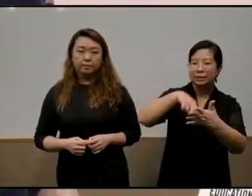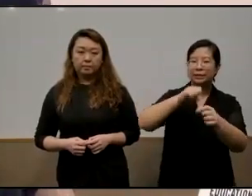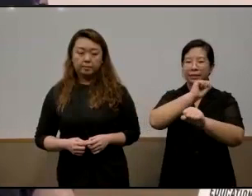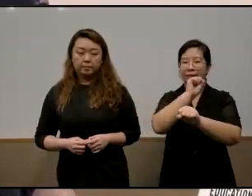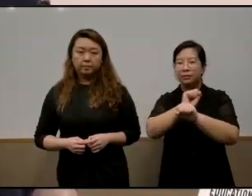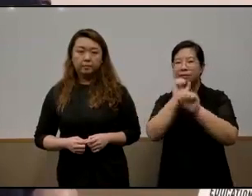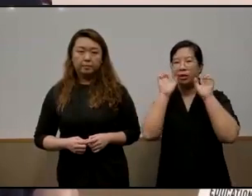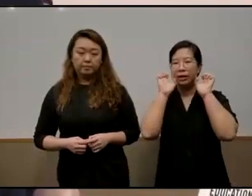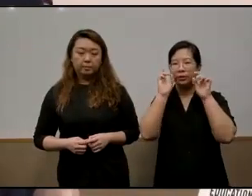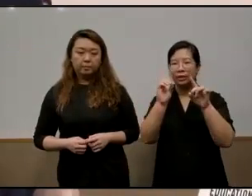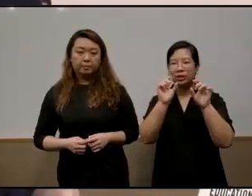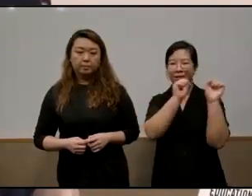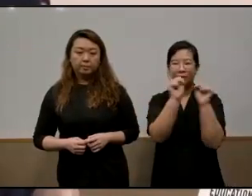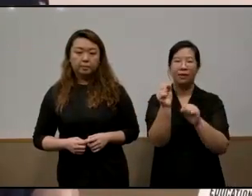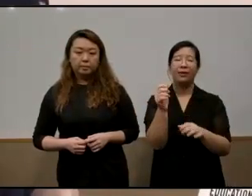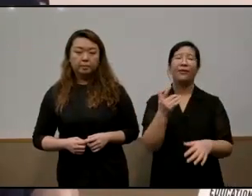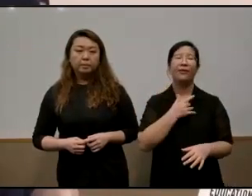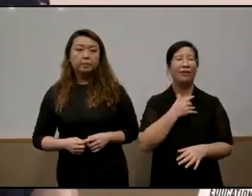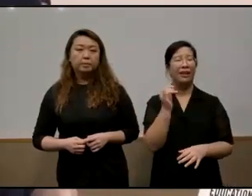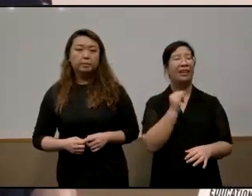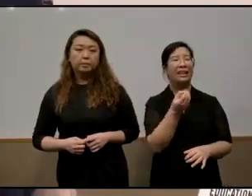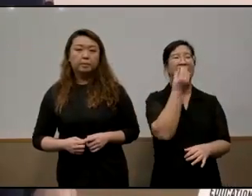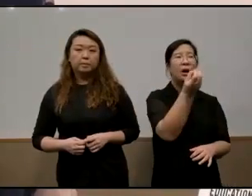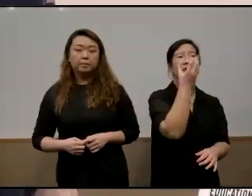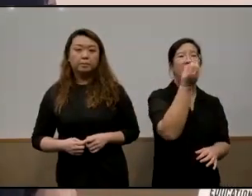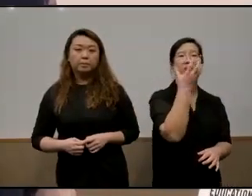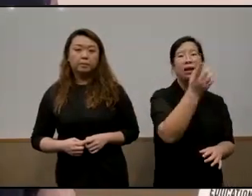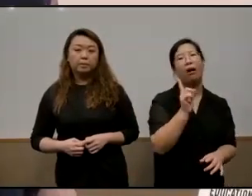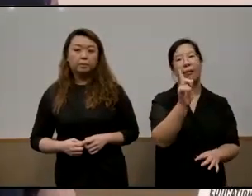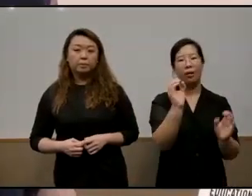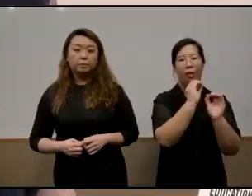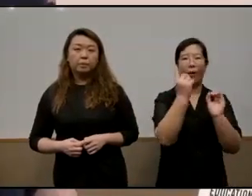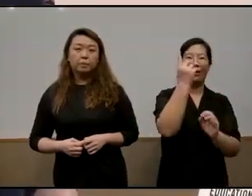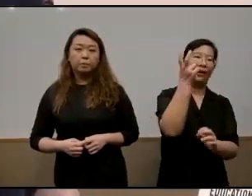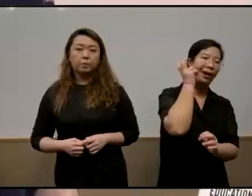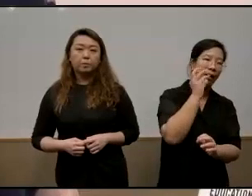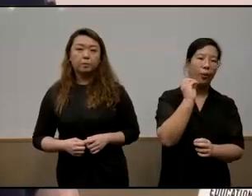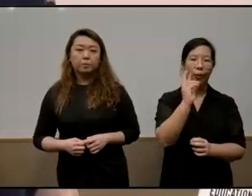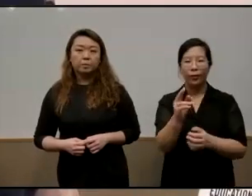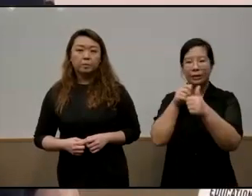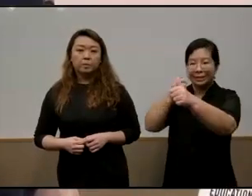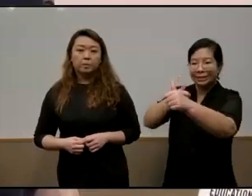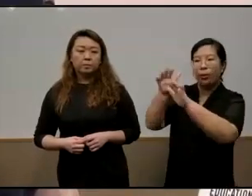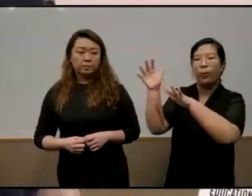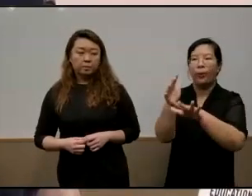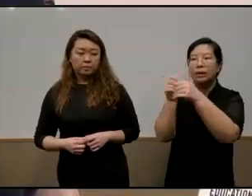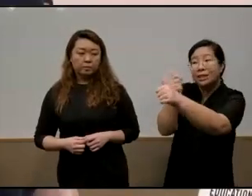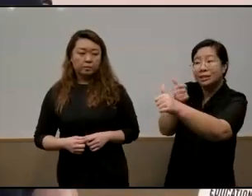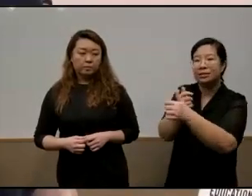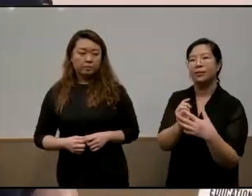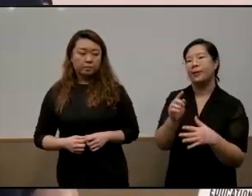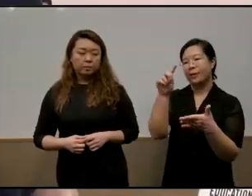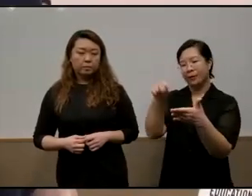can feel like shouting into a vacuum or chasing wind criticisms that are easily